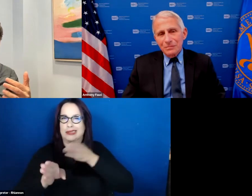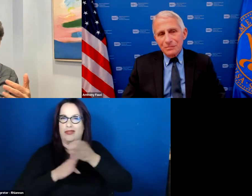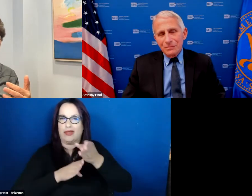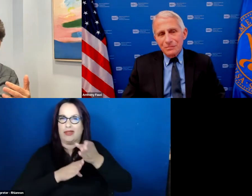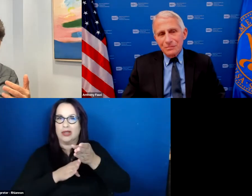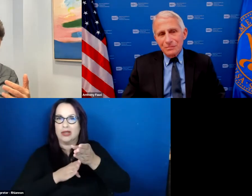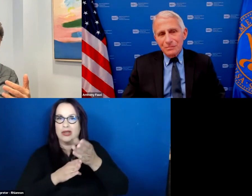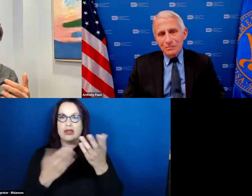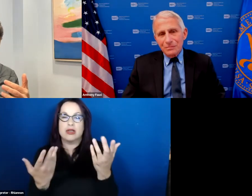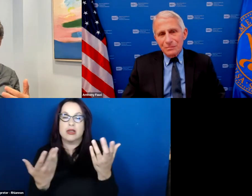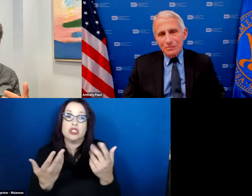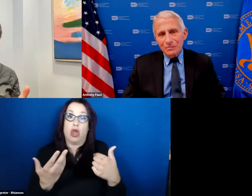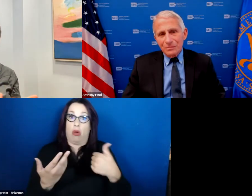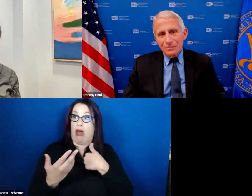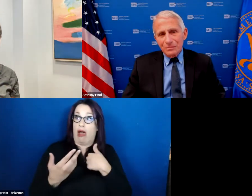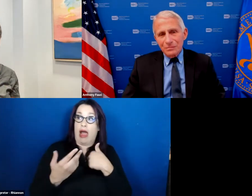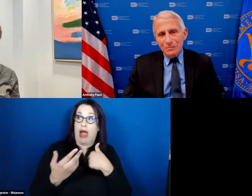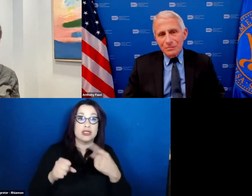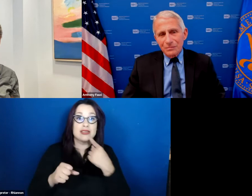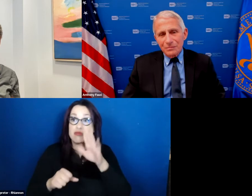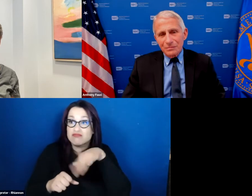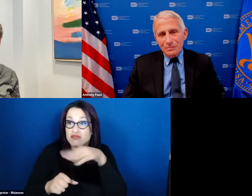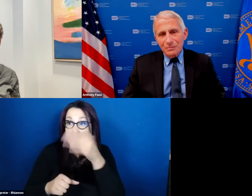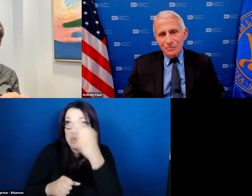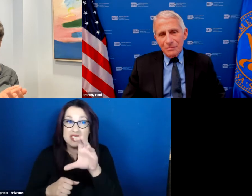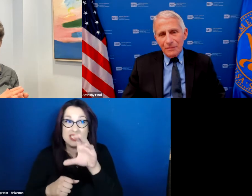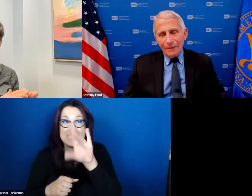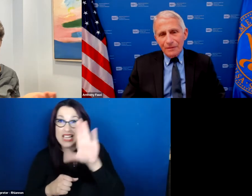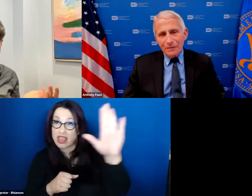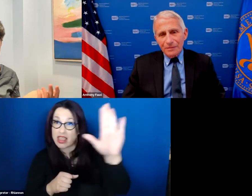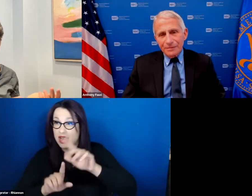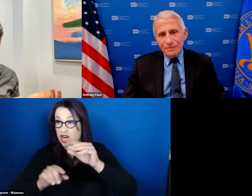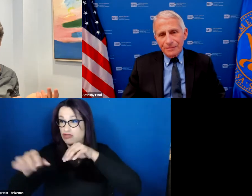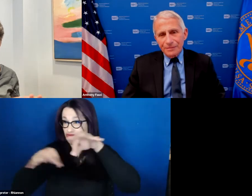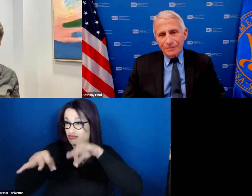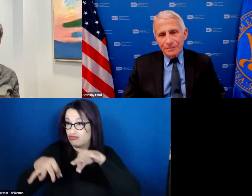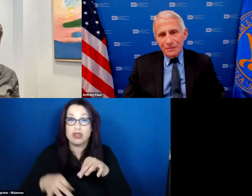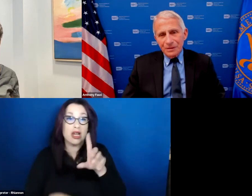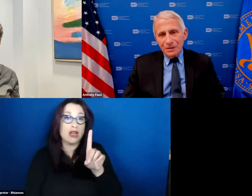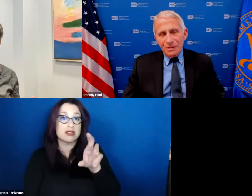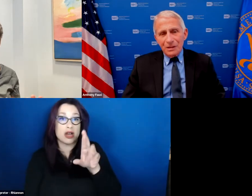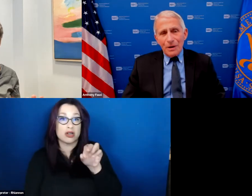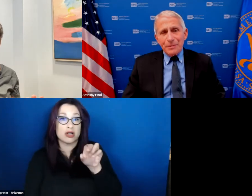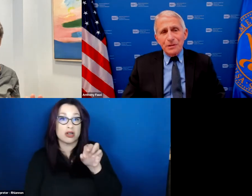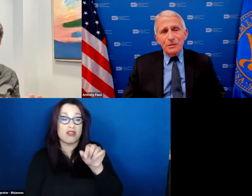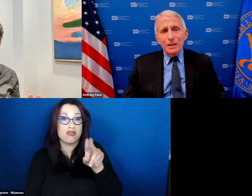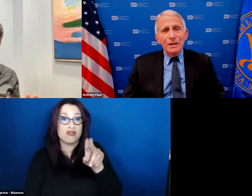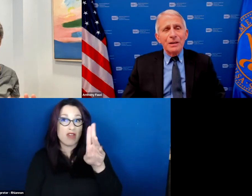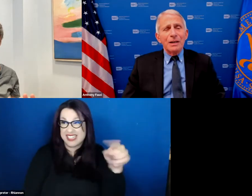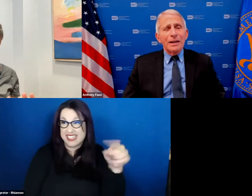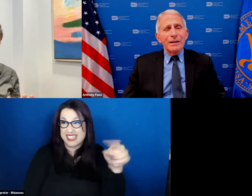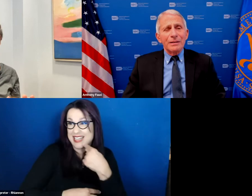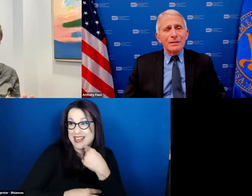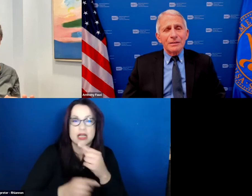says here's what the NIH says here's what the CDC says but it sort of needed to be here's what Aunt Sharon says oh absolutely